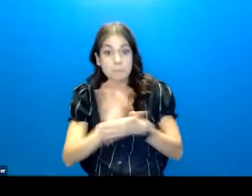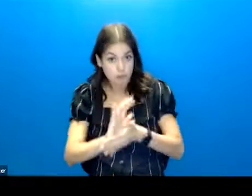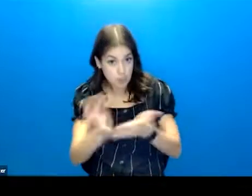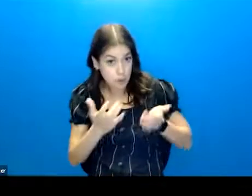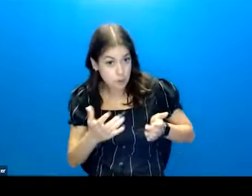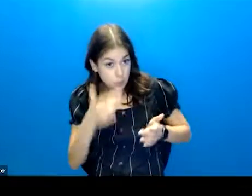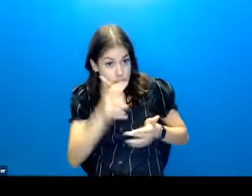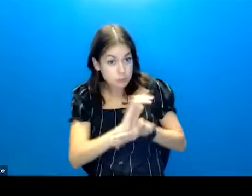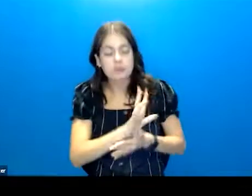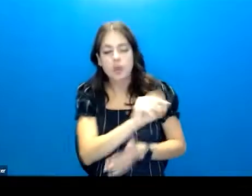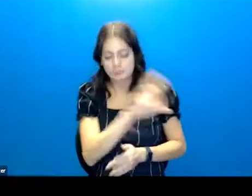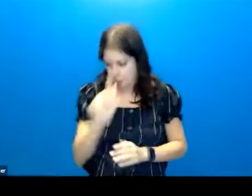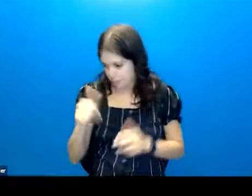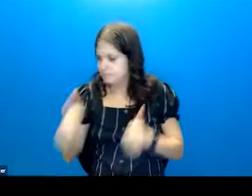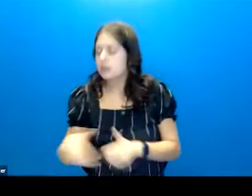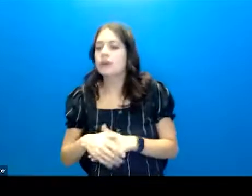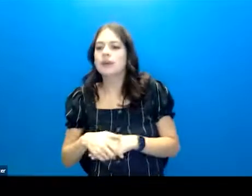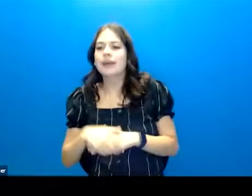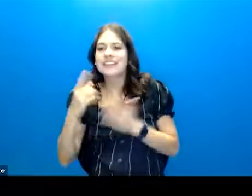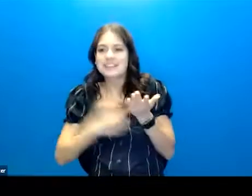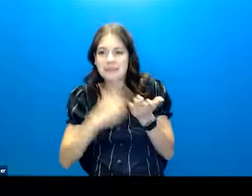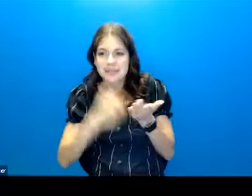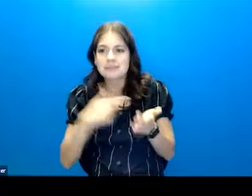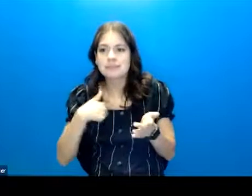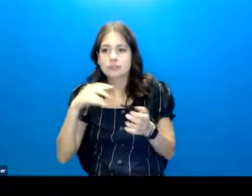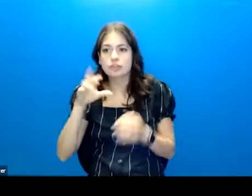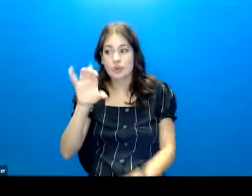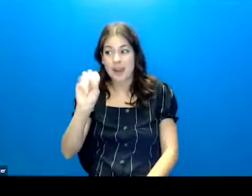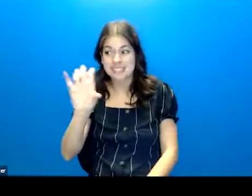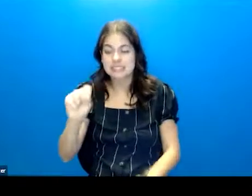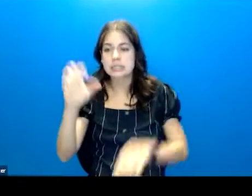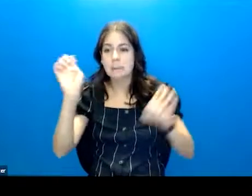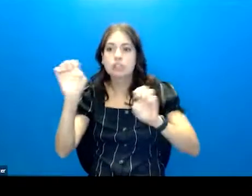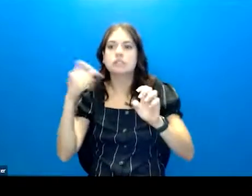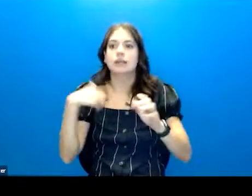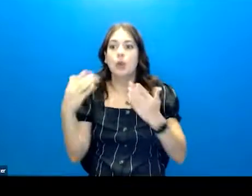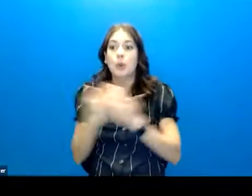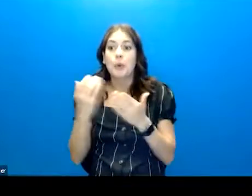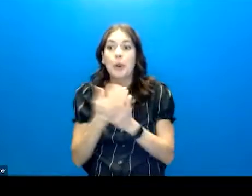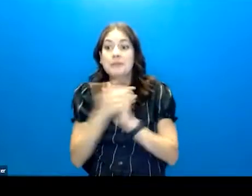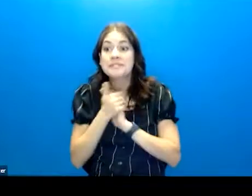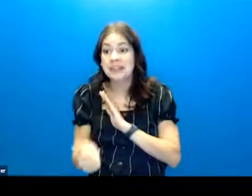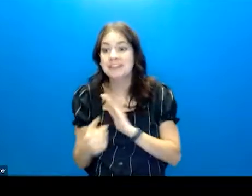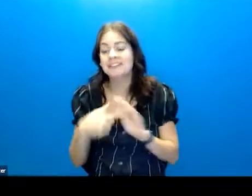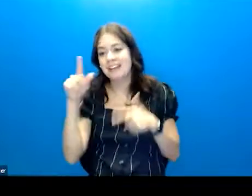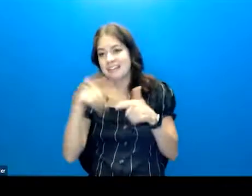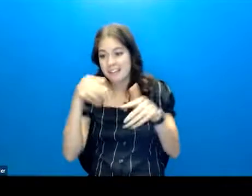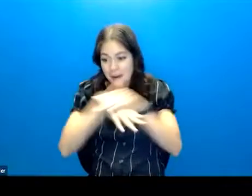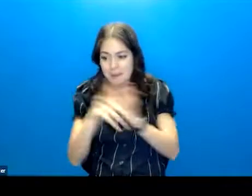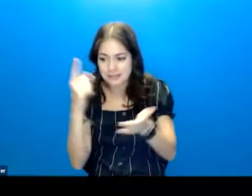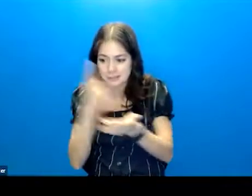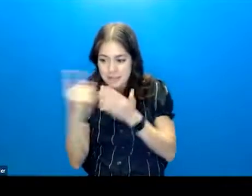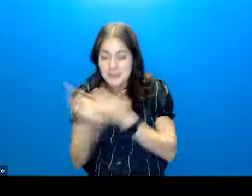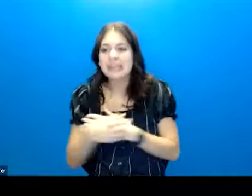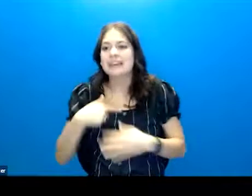Do you want to do the movie? Nope. Okay. And then sometimes there's a crisis. They come up with a new coping skill. Then they come in next week and they're like,